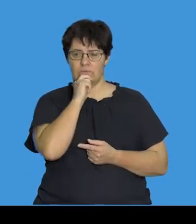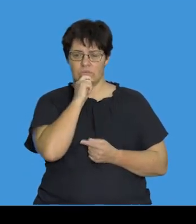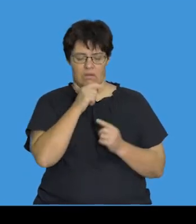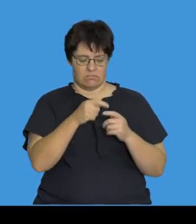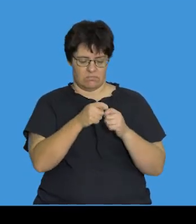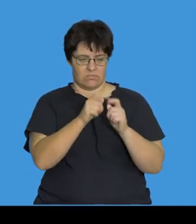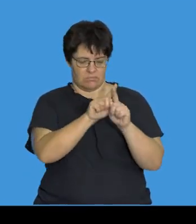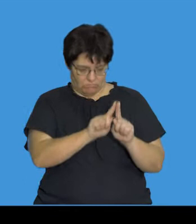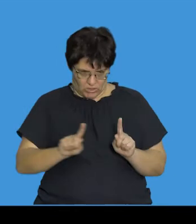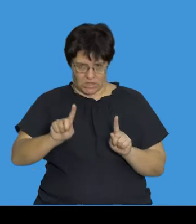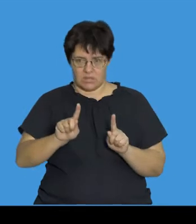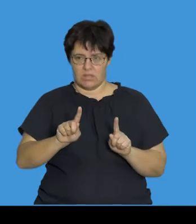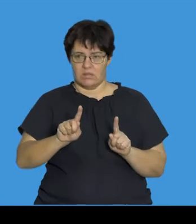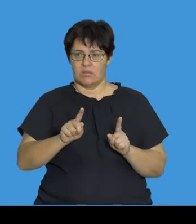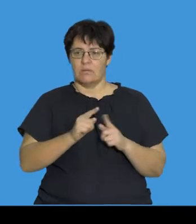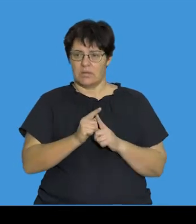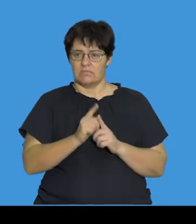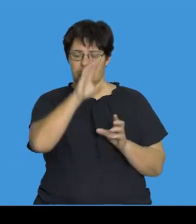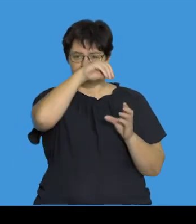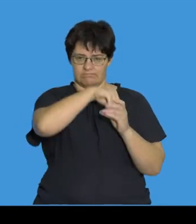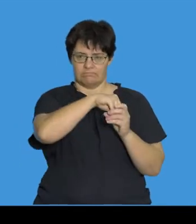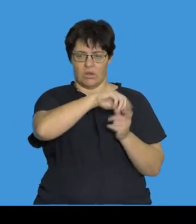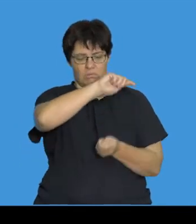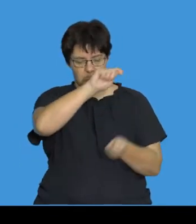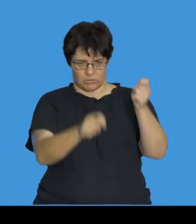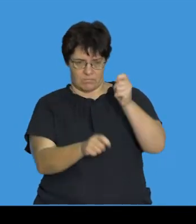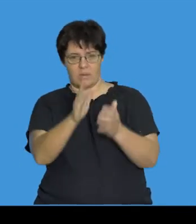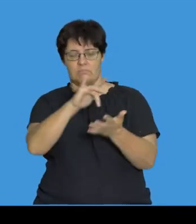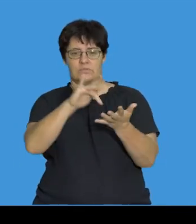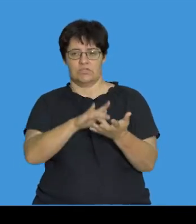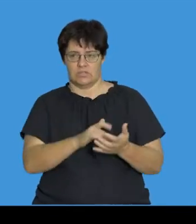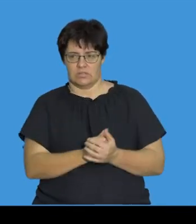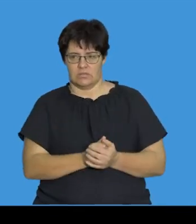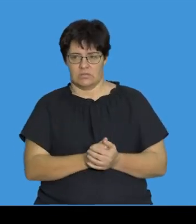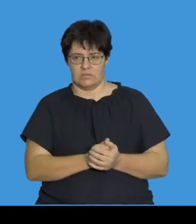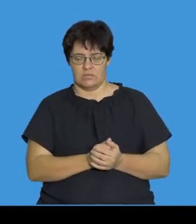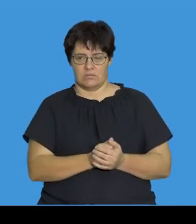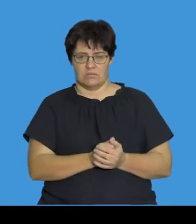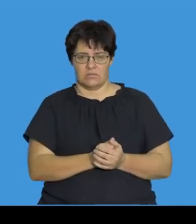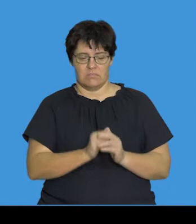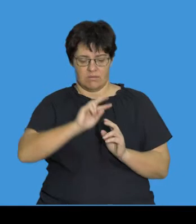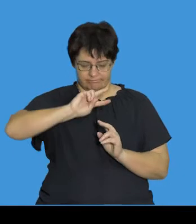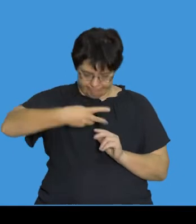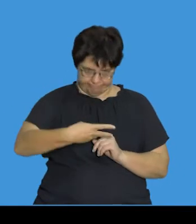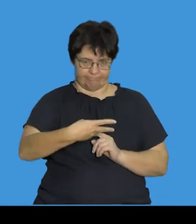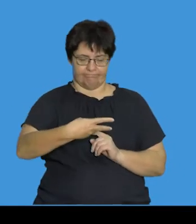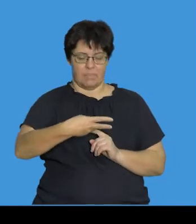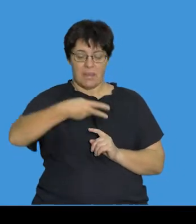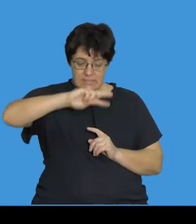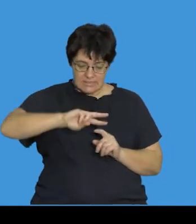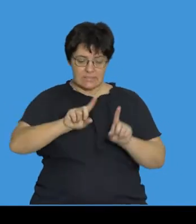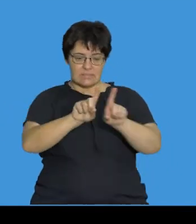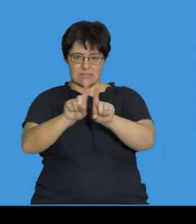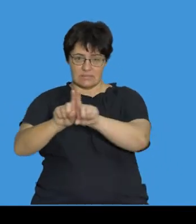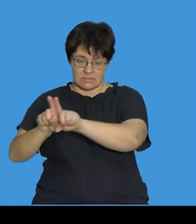illustration, breaking away and being inverted or swapped its position around. So, we say that there's an inversion